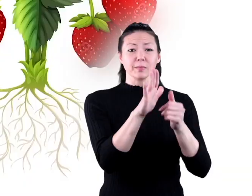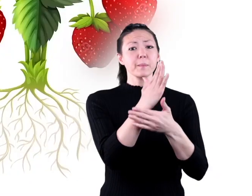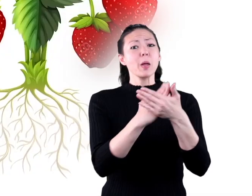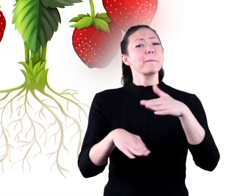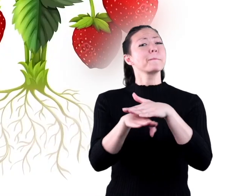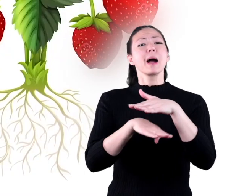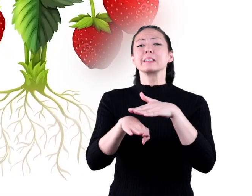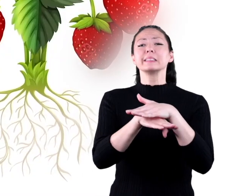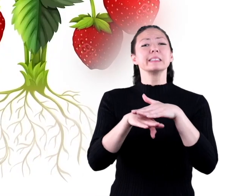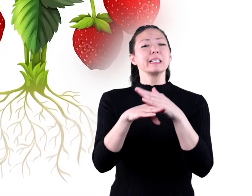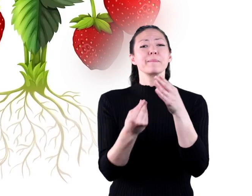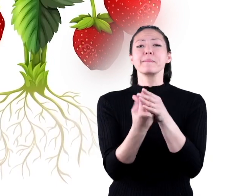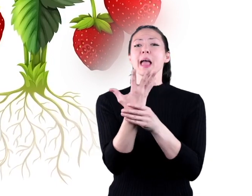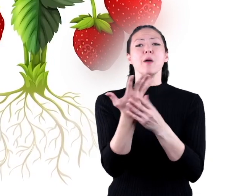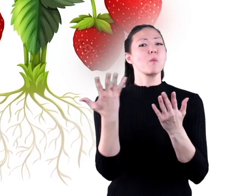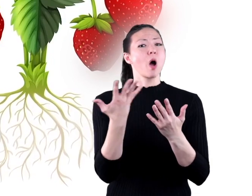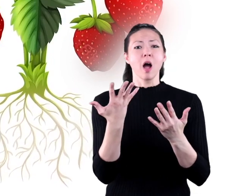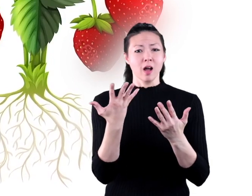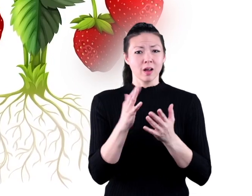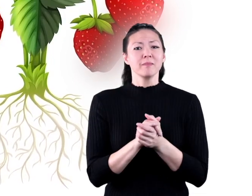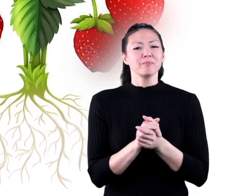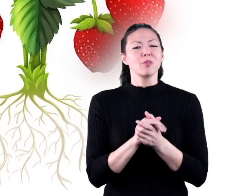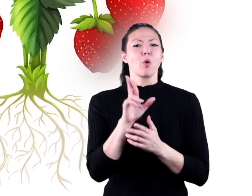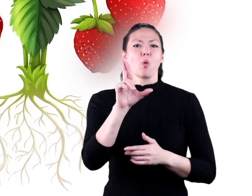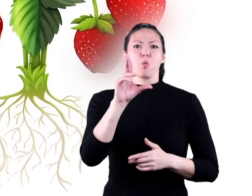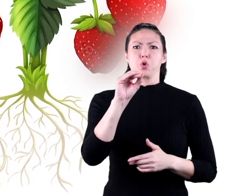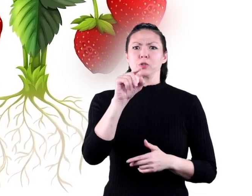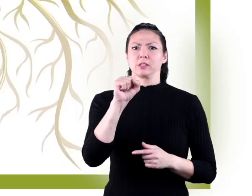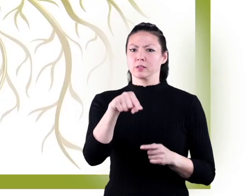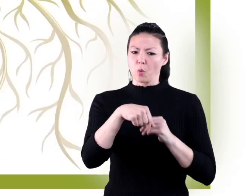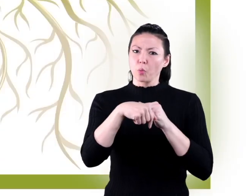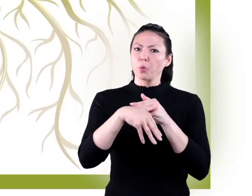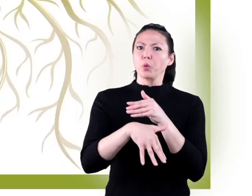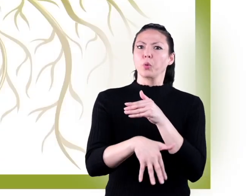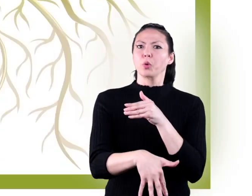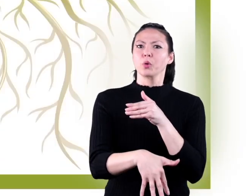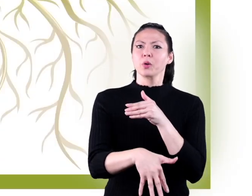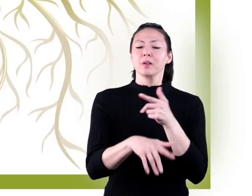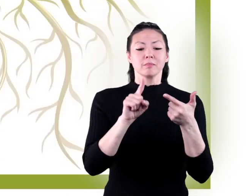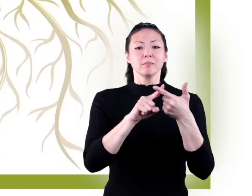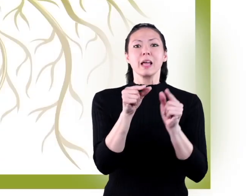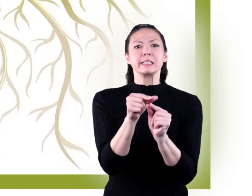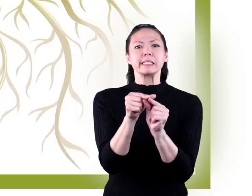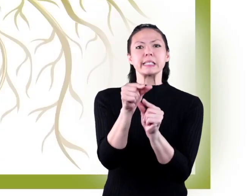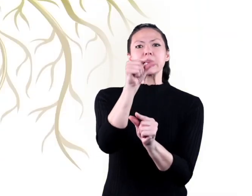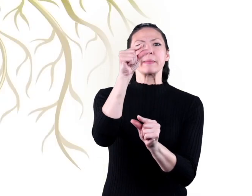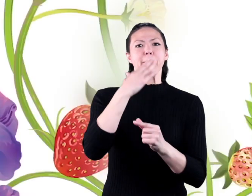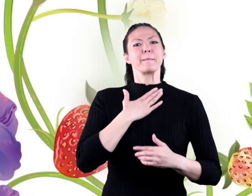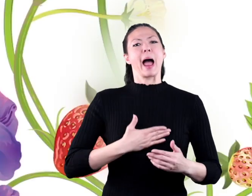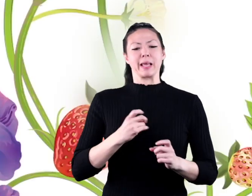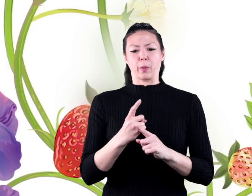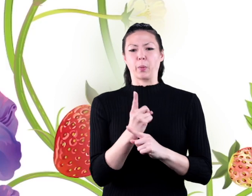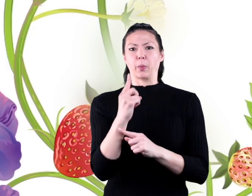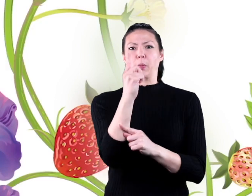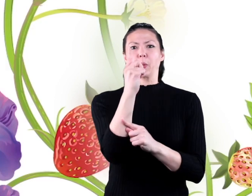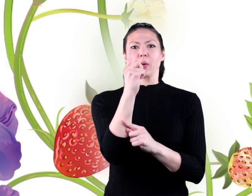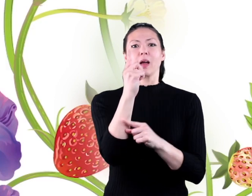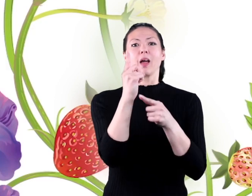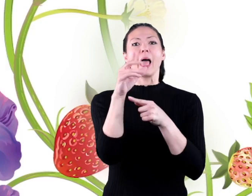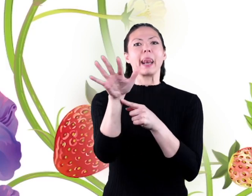Here are the basic parts of every plant. The roots, the stem,